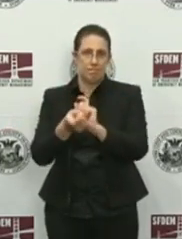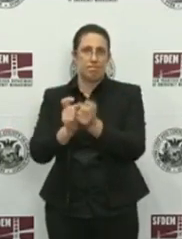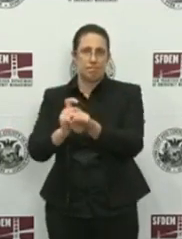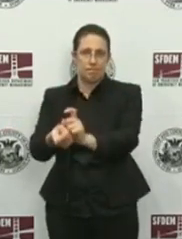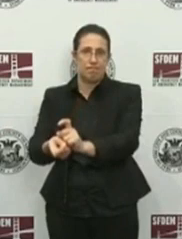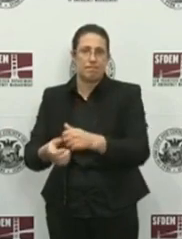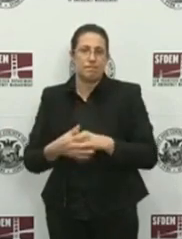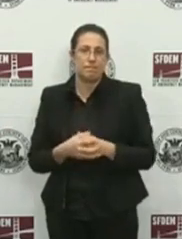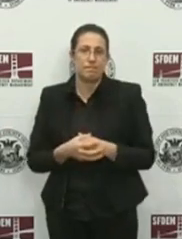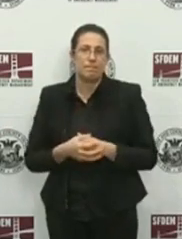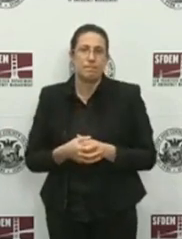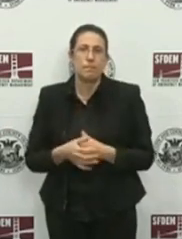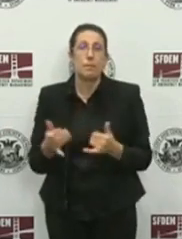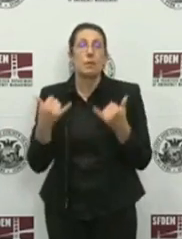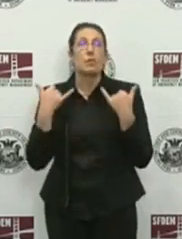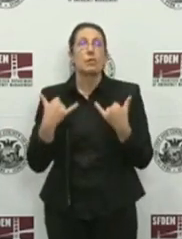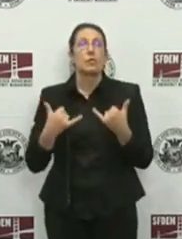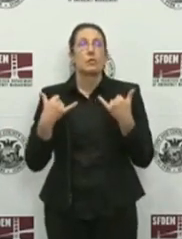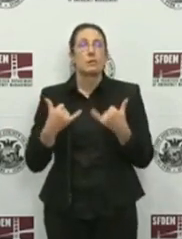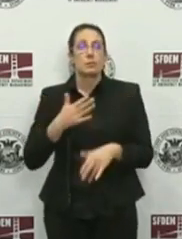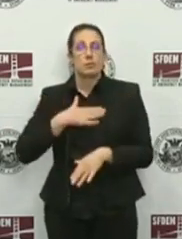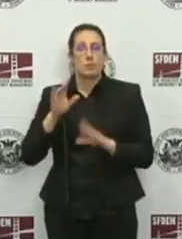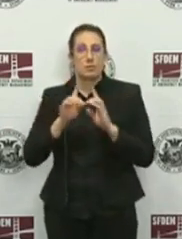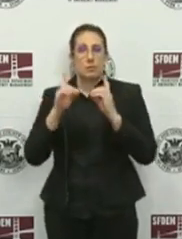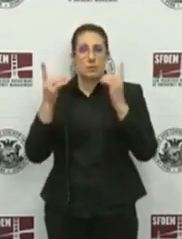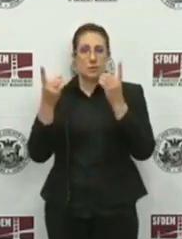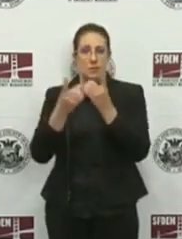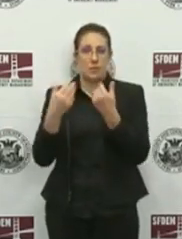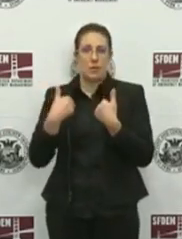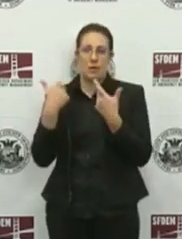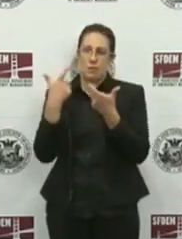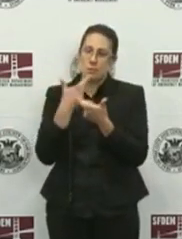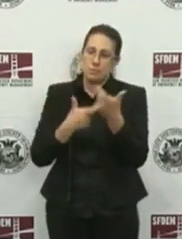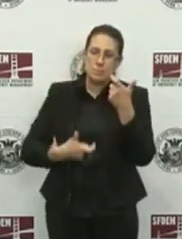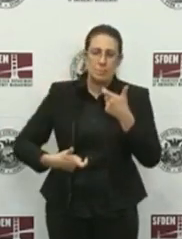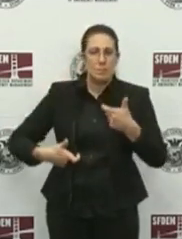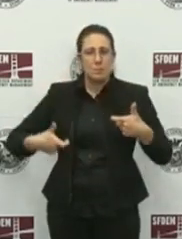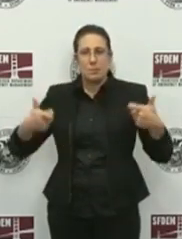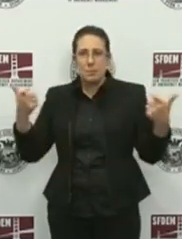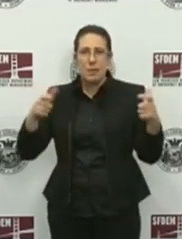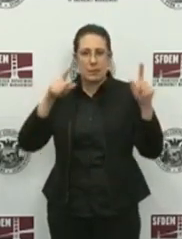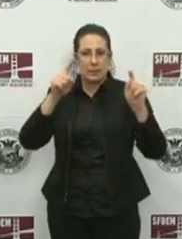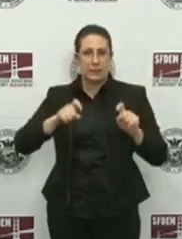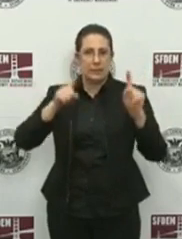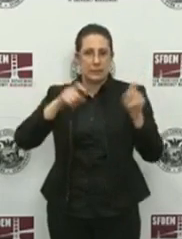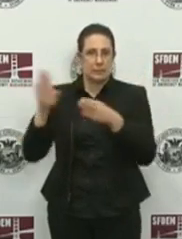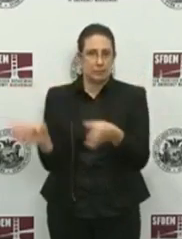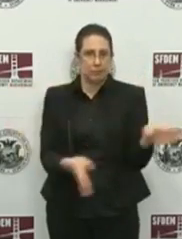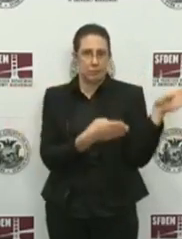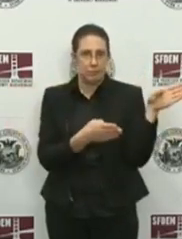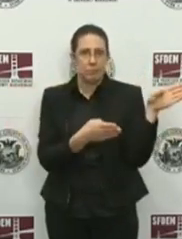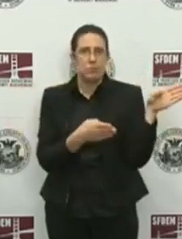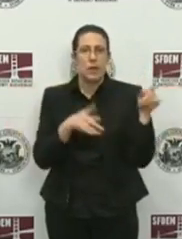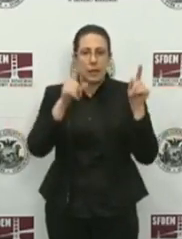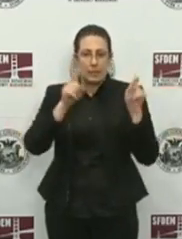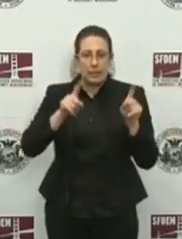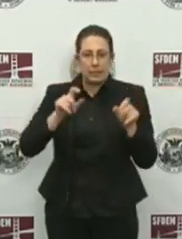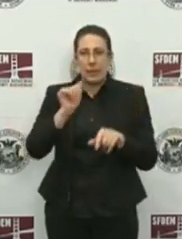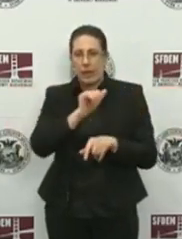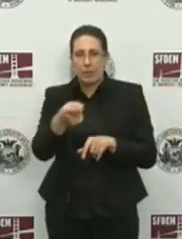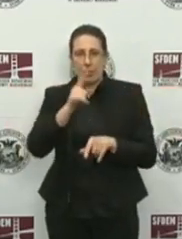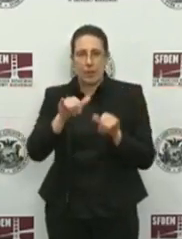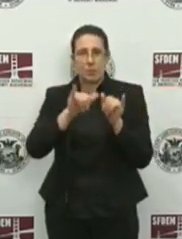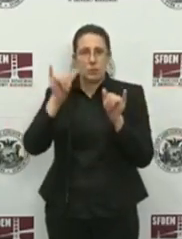Currently, my department is conducting a mass testing strategy at MSC South, testing all guests